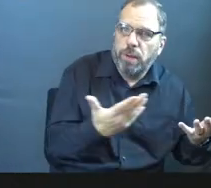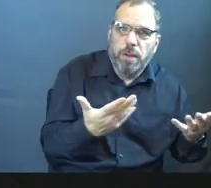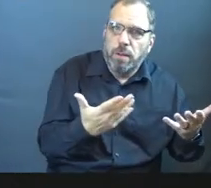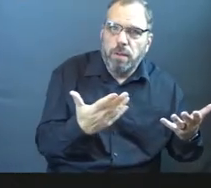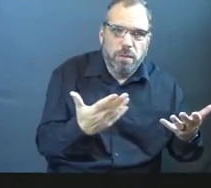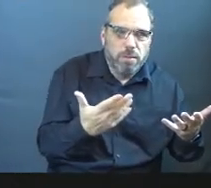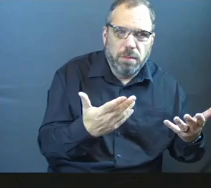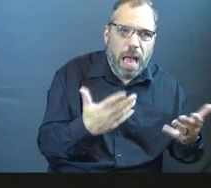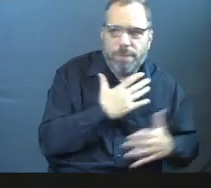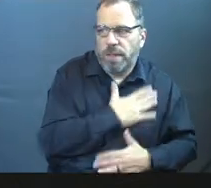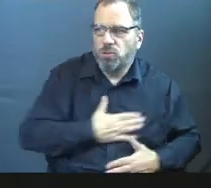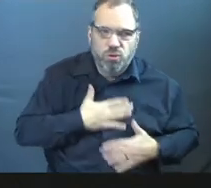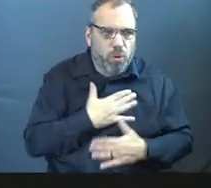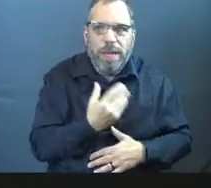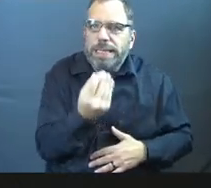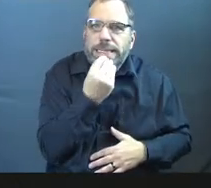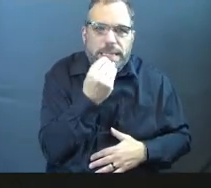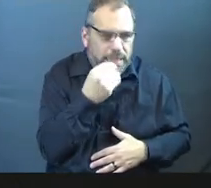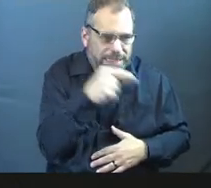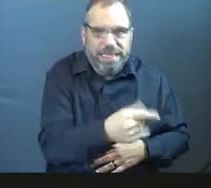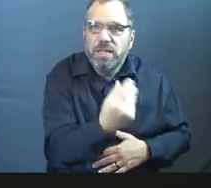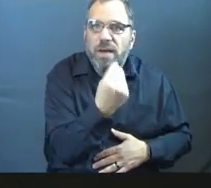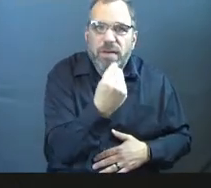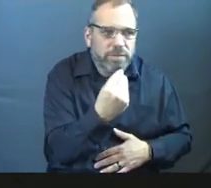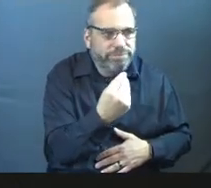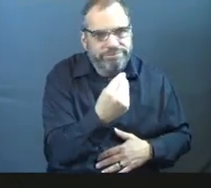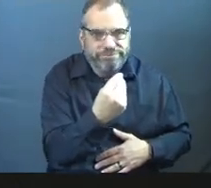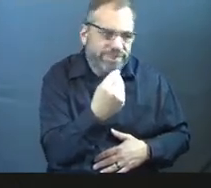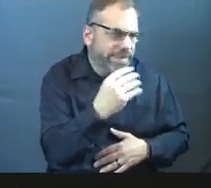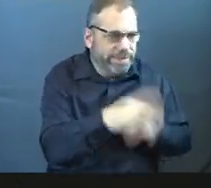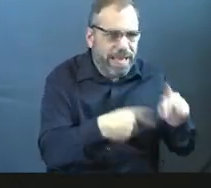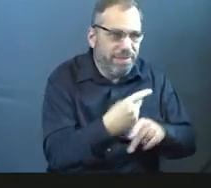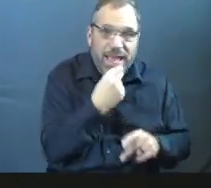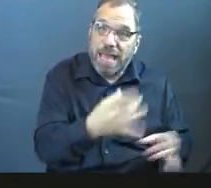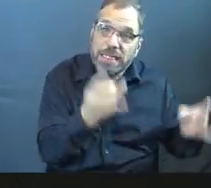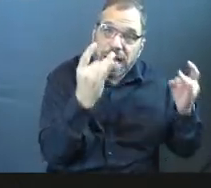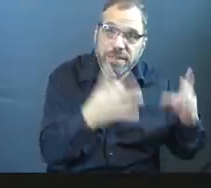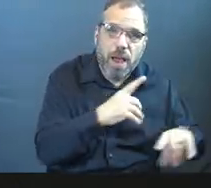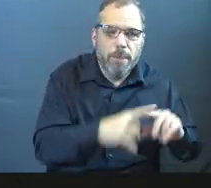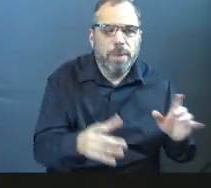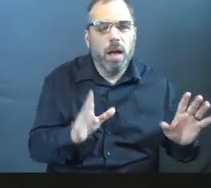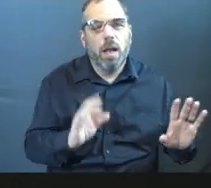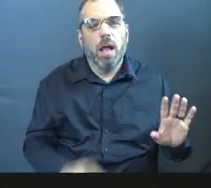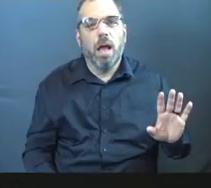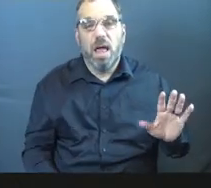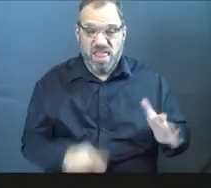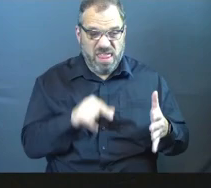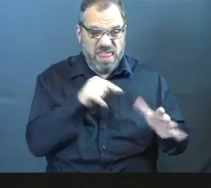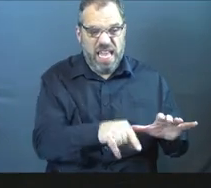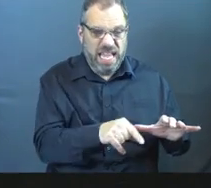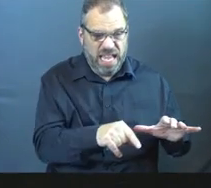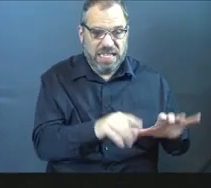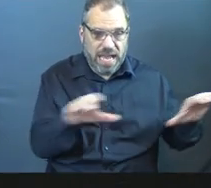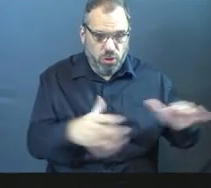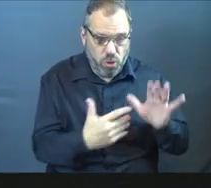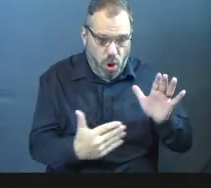like, I may really enjoy eating this food. And it's like, it might not be a terrible thing for me, but I've realized that this thing is something I do often. And so I'm going to